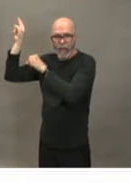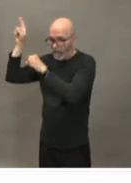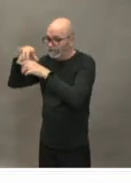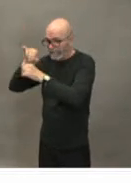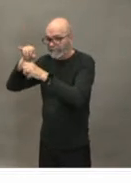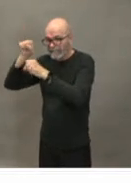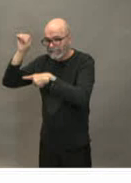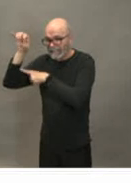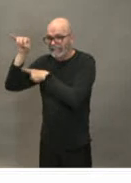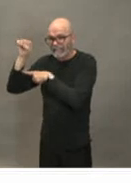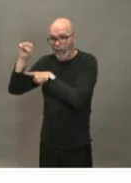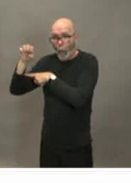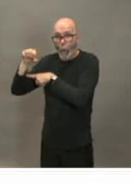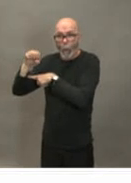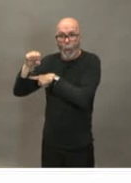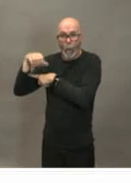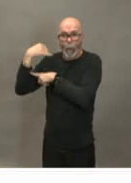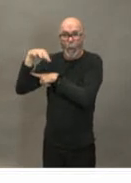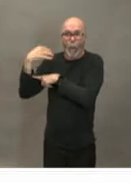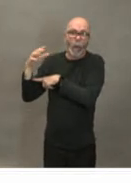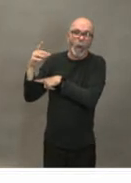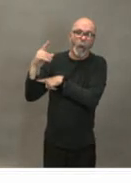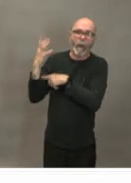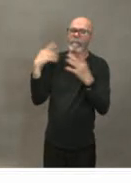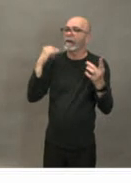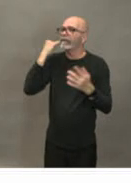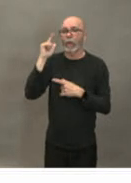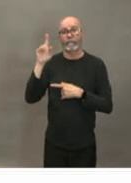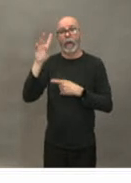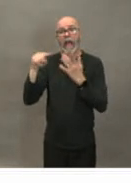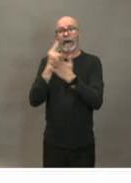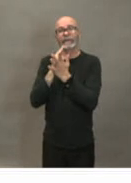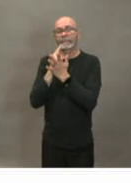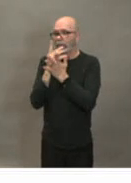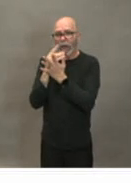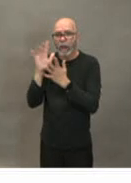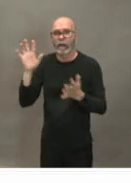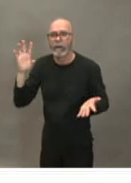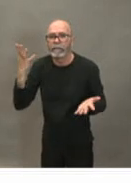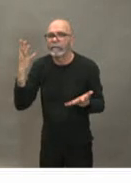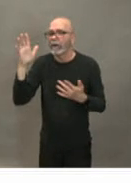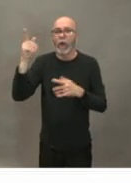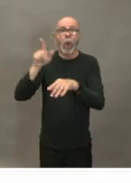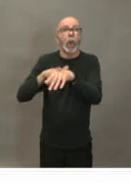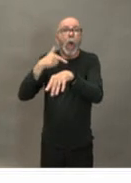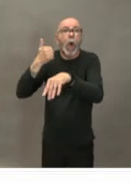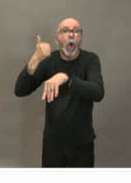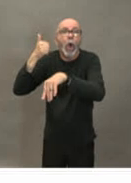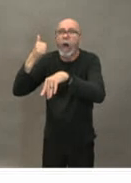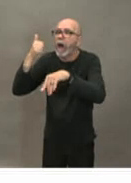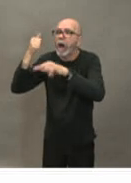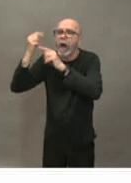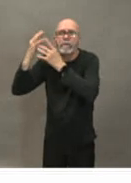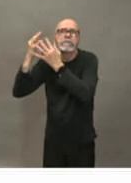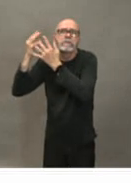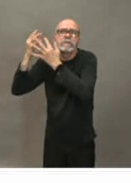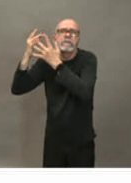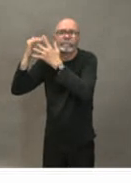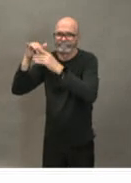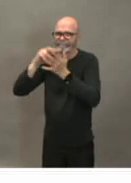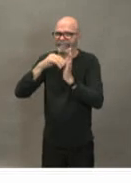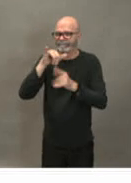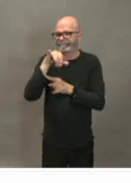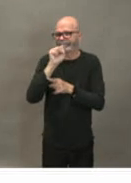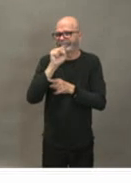48 hour window take longer uh i mean uh it's a tough question to ask because i mean uh they're they're constantly reassessing